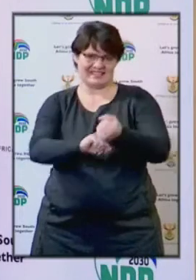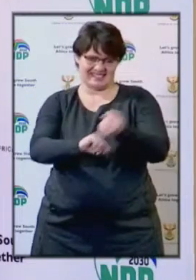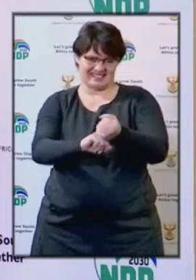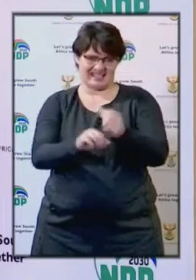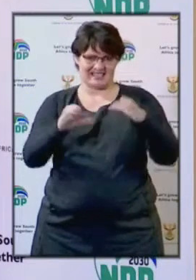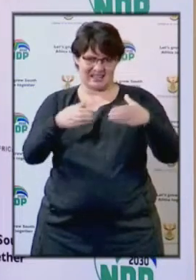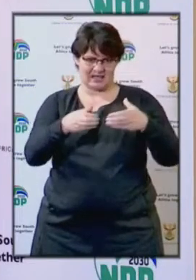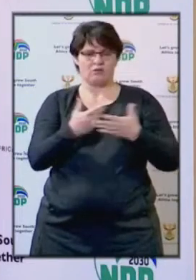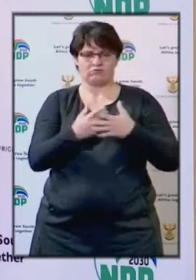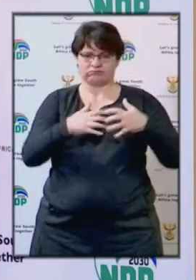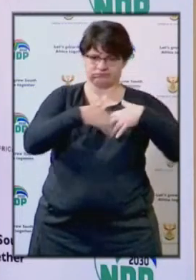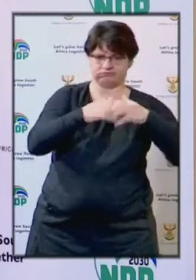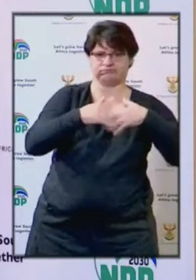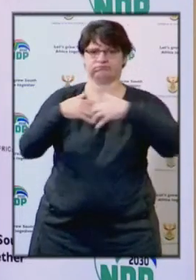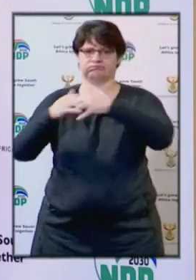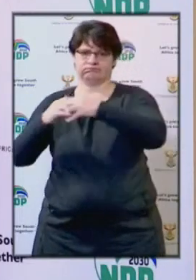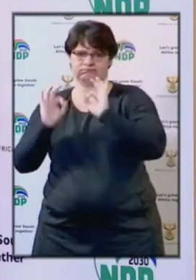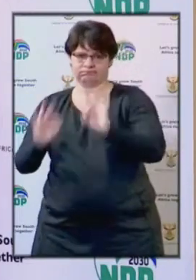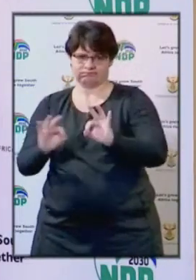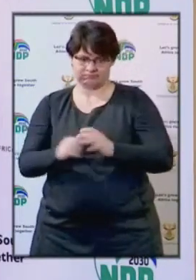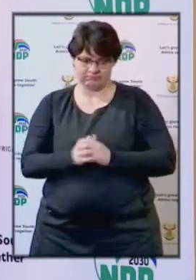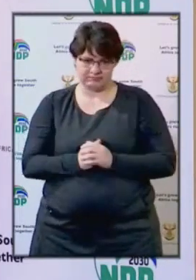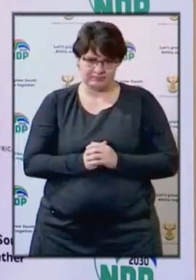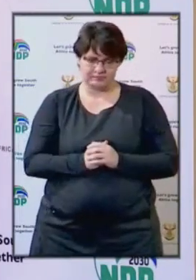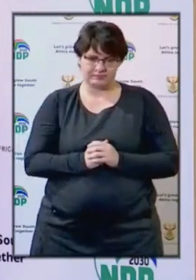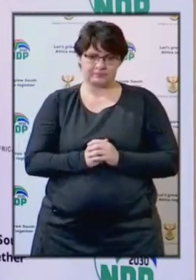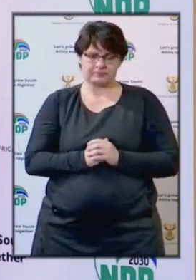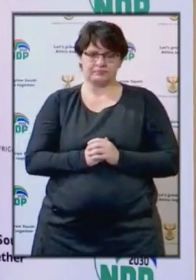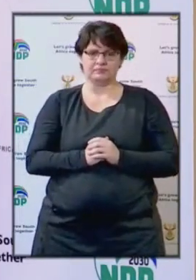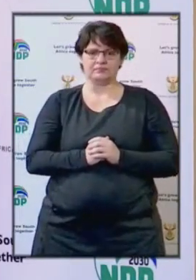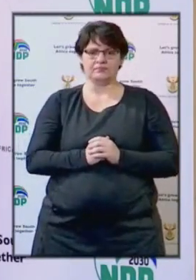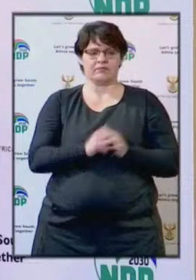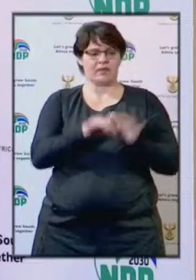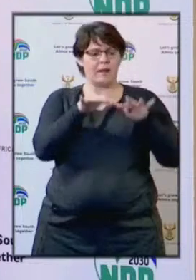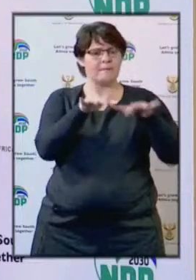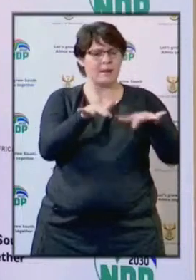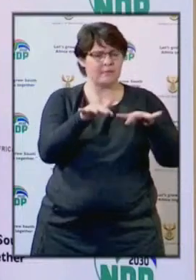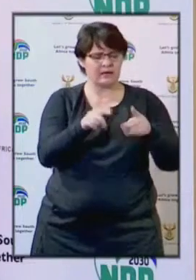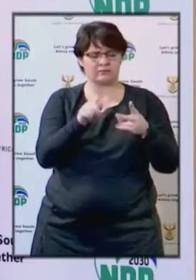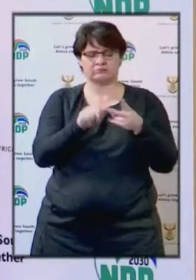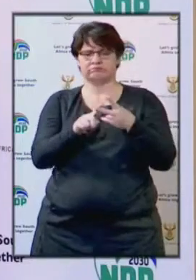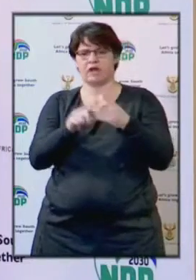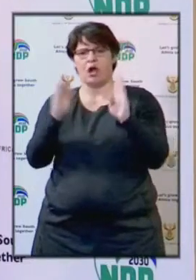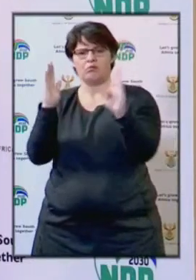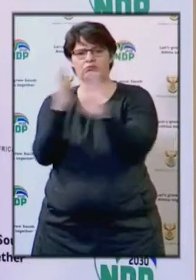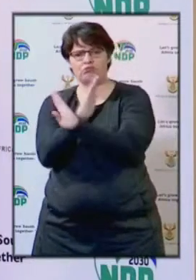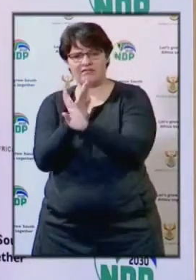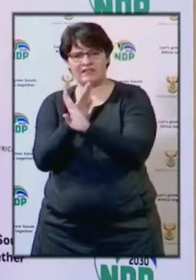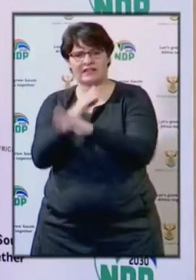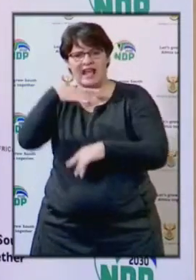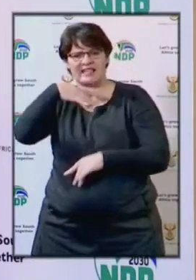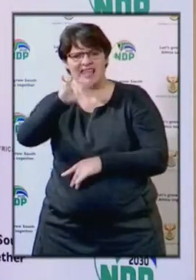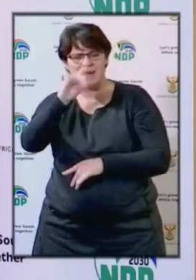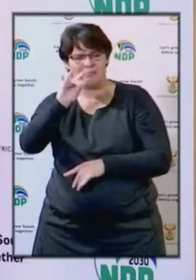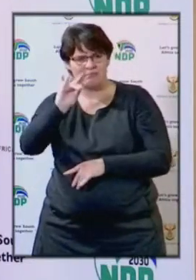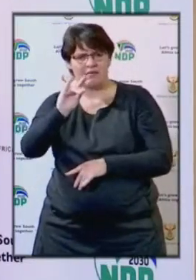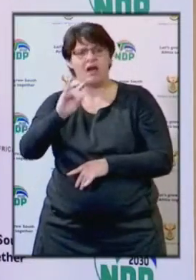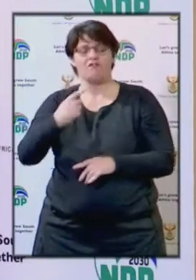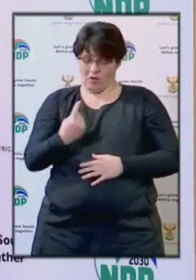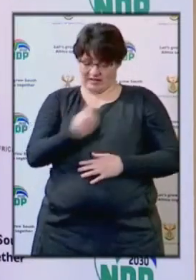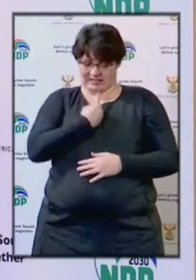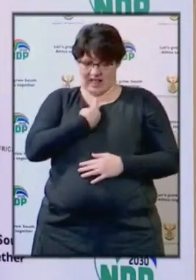to come to life. Public and private game farms have been opened for self-drive